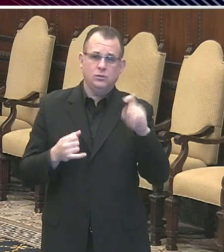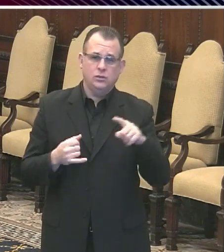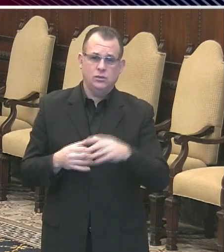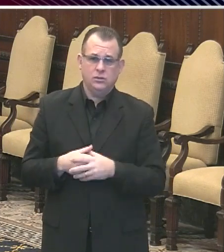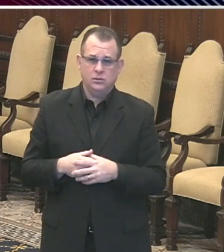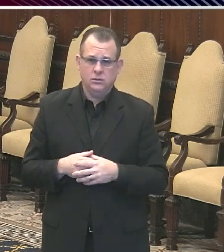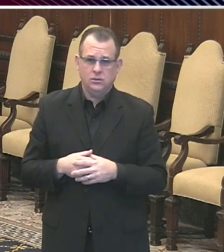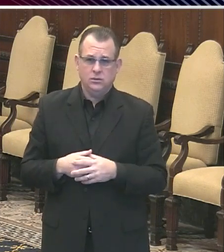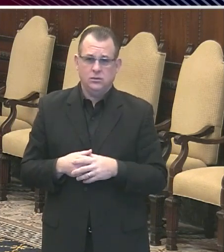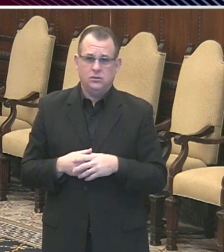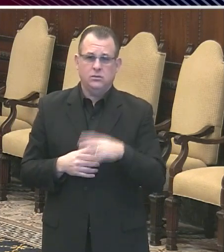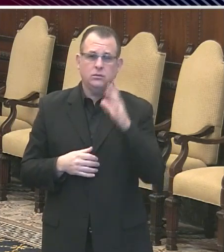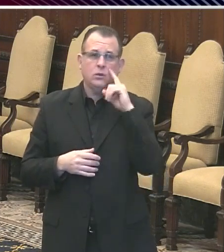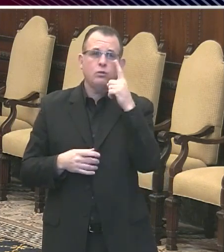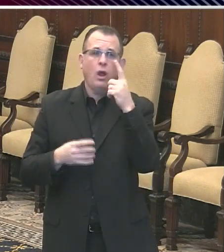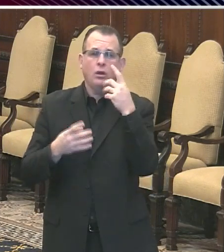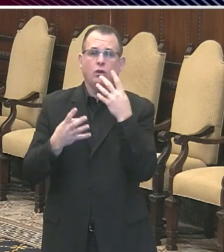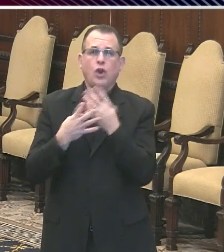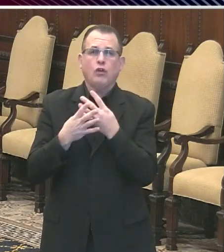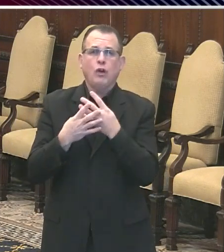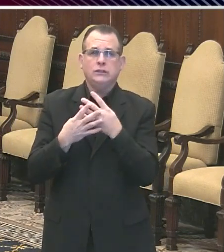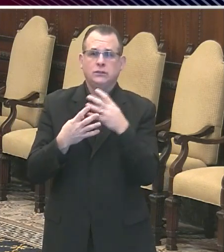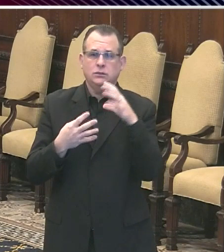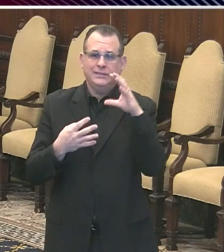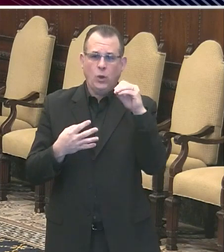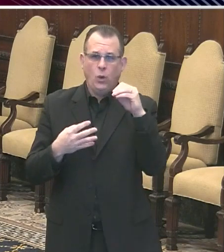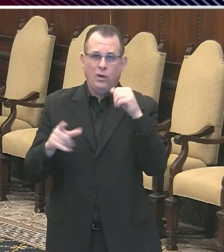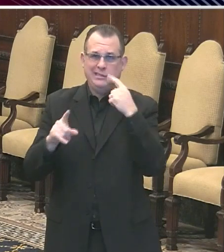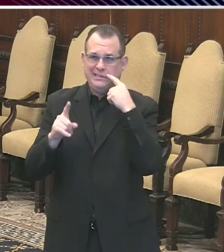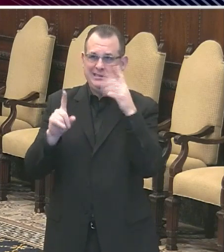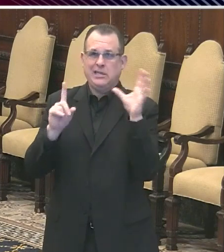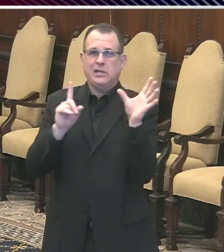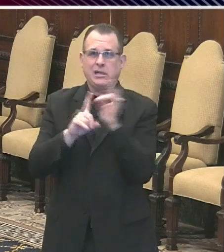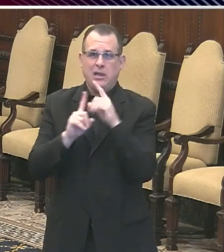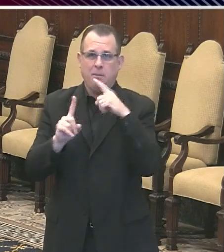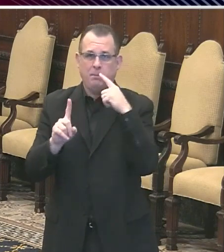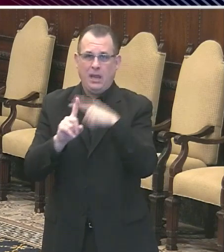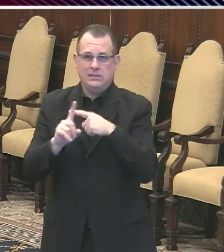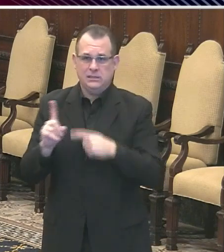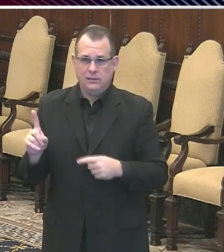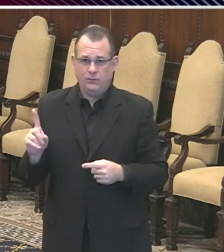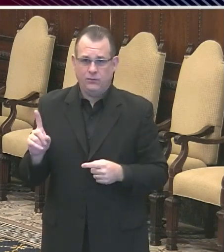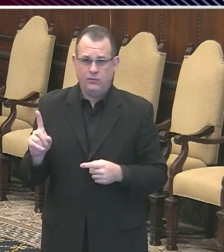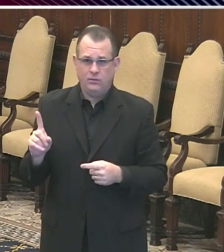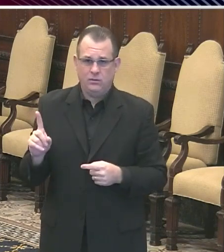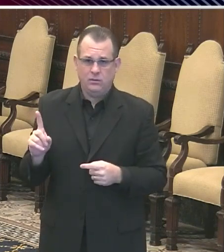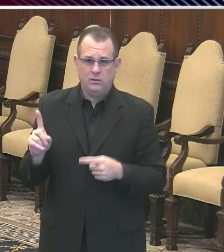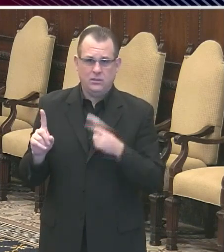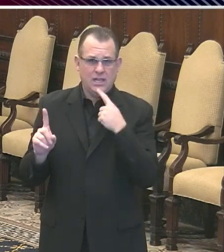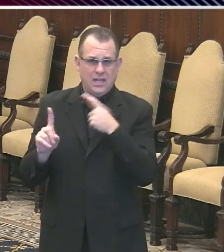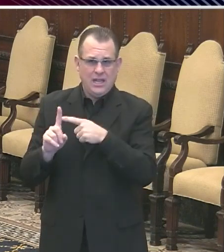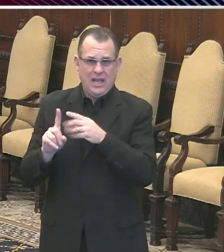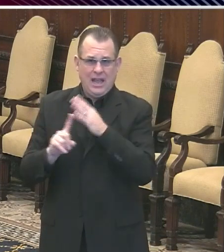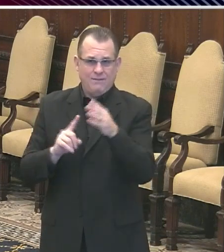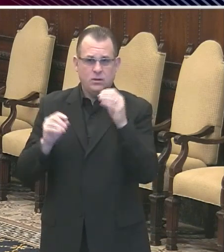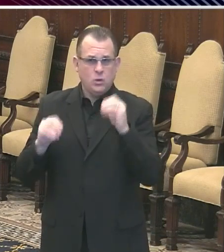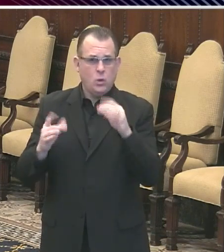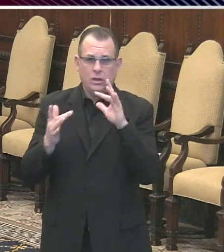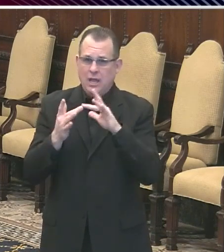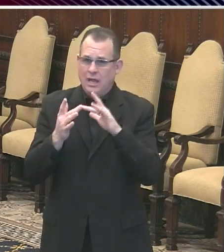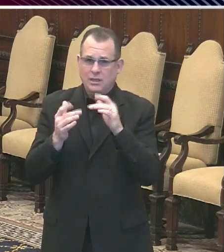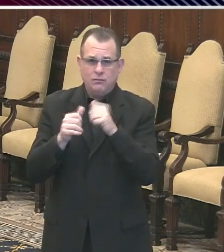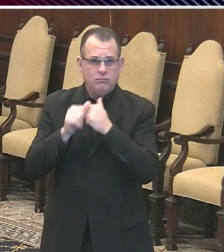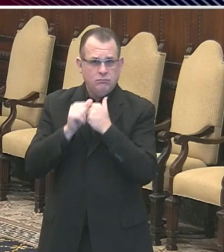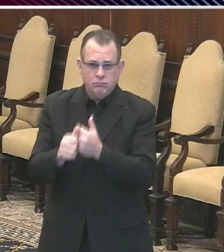COVID who said that there was no contact traffic tracing efforts to be made after his diagnosis. Could you either confirm or elaborate on the